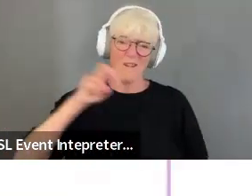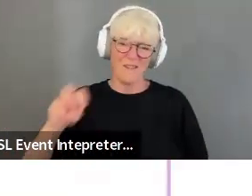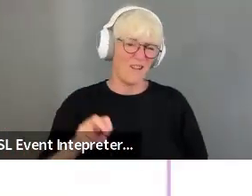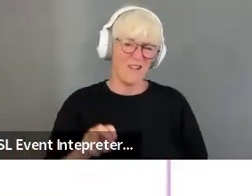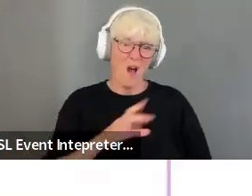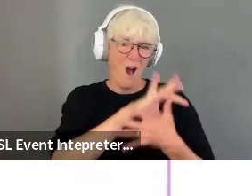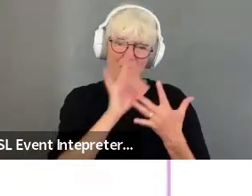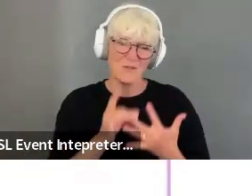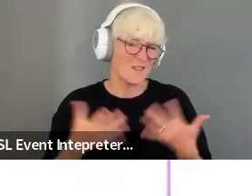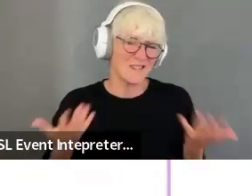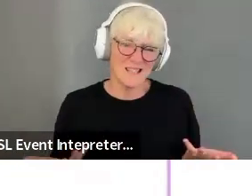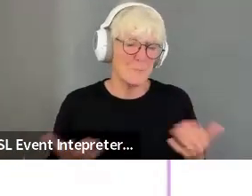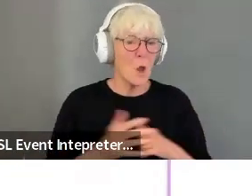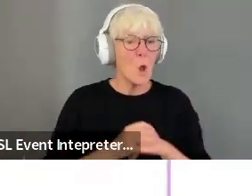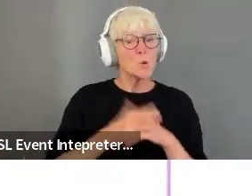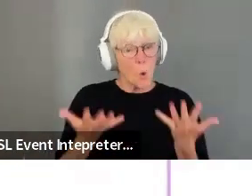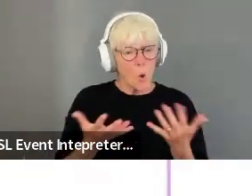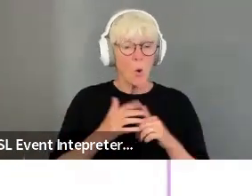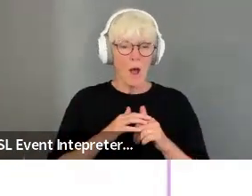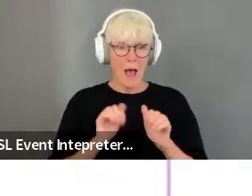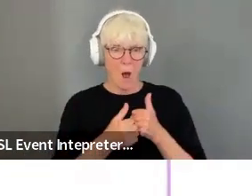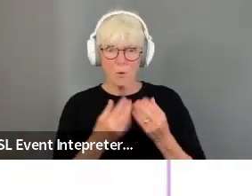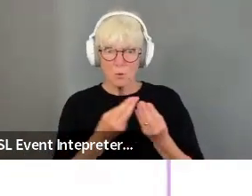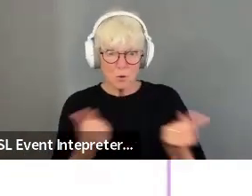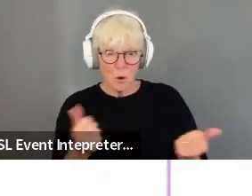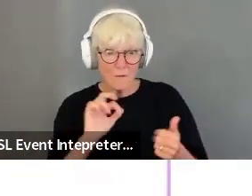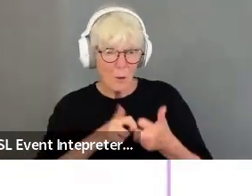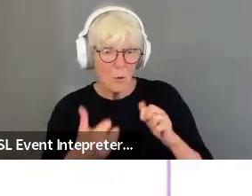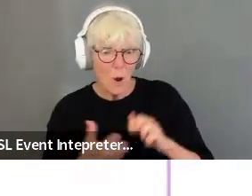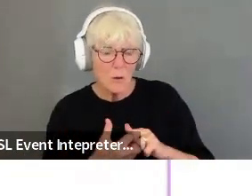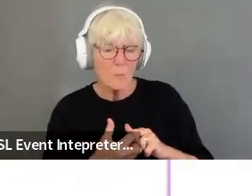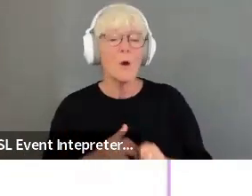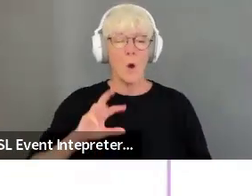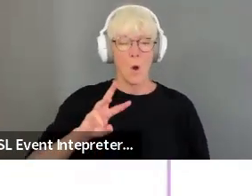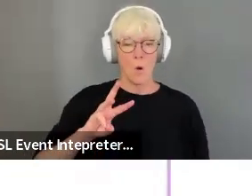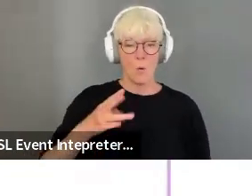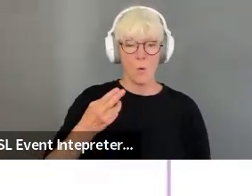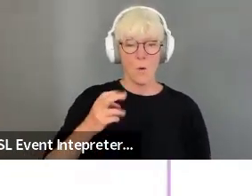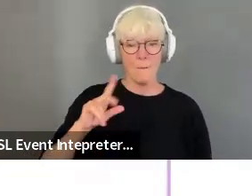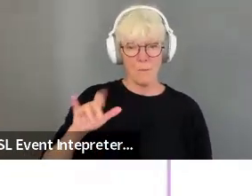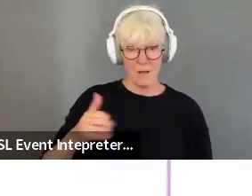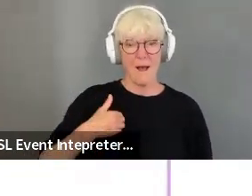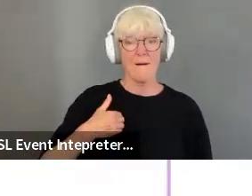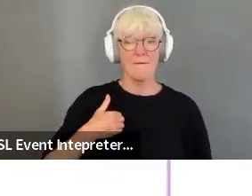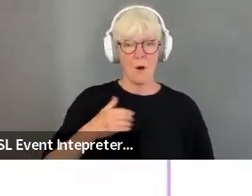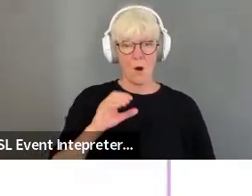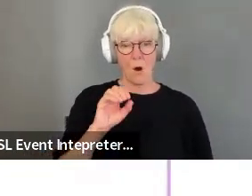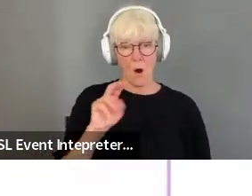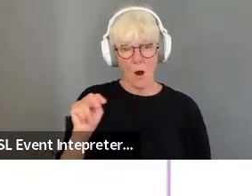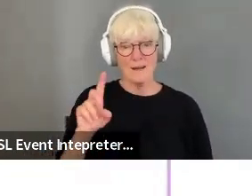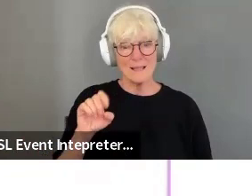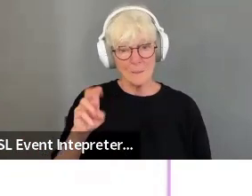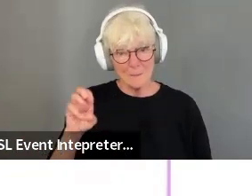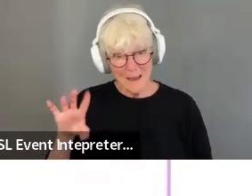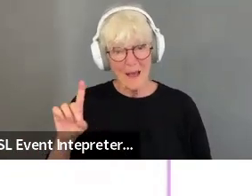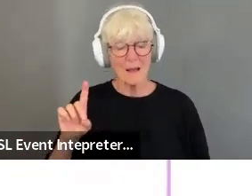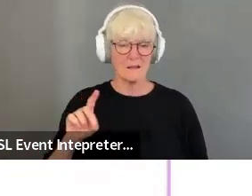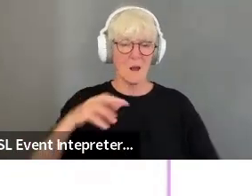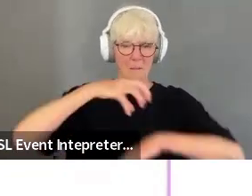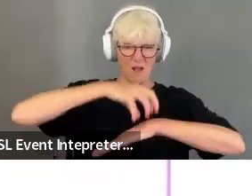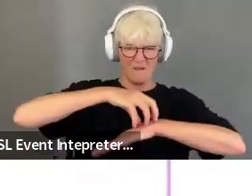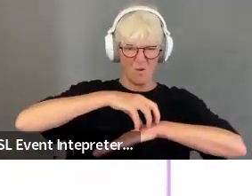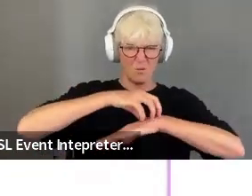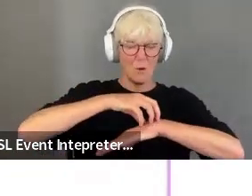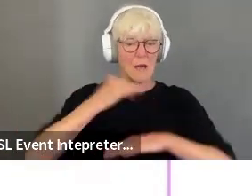fill many, many other gaps in the caregiving space, Wimble is an on-demand platform that connects people in need of urgent or short-term